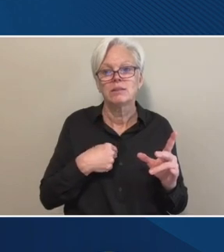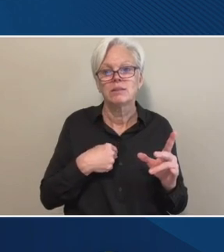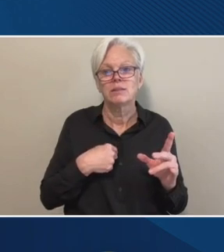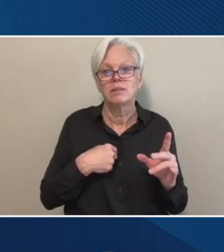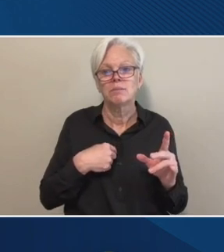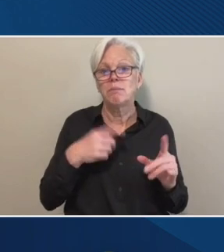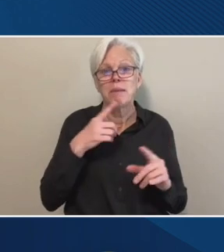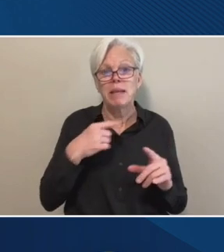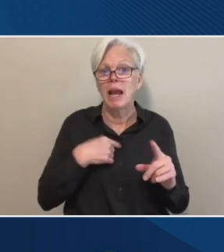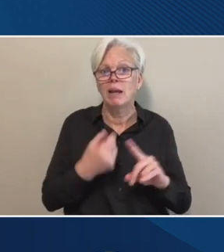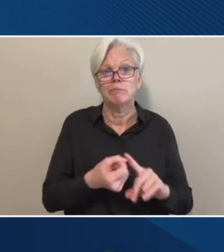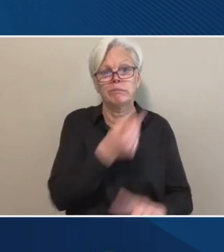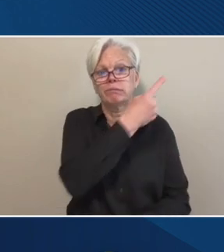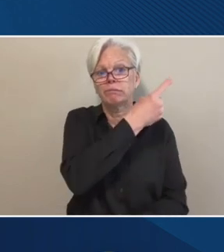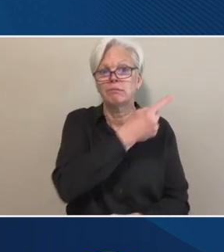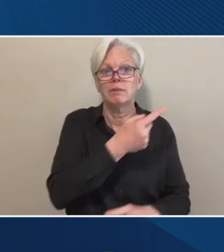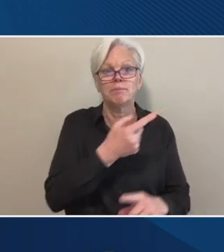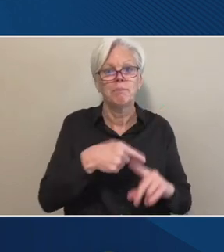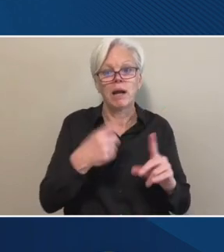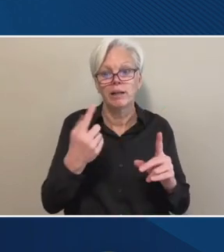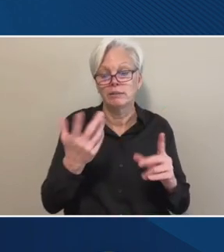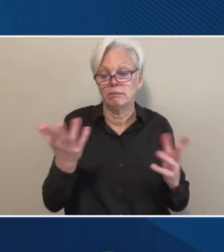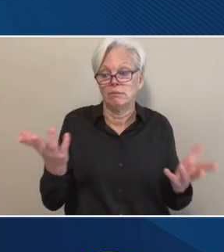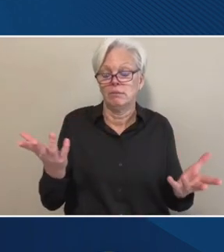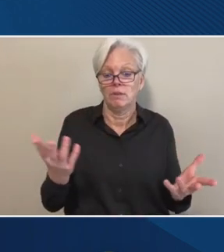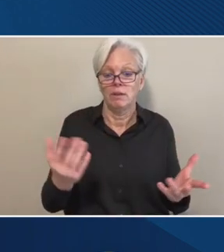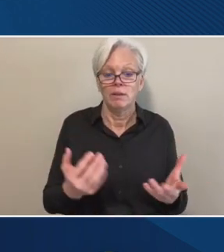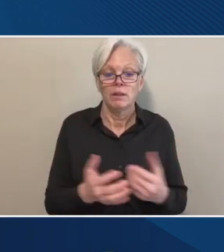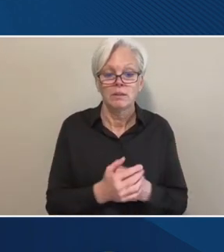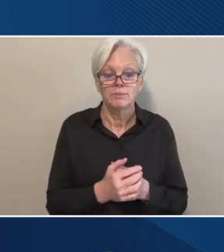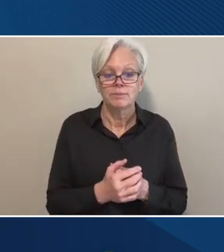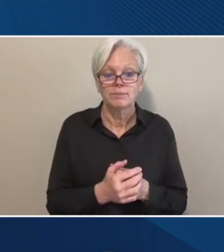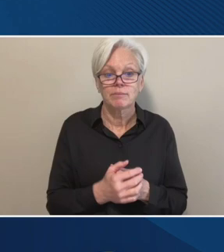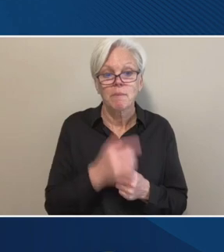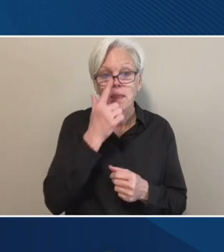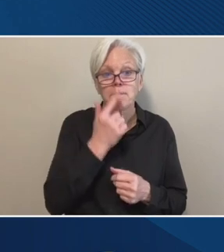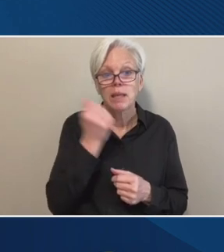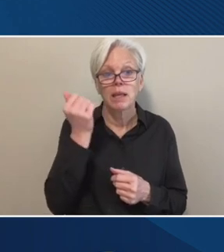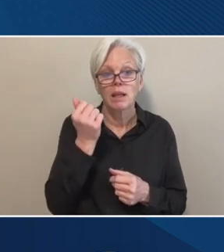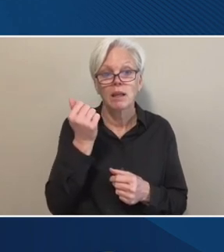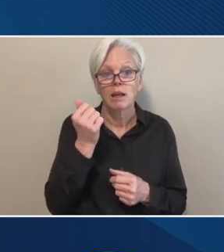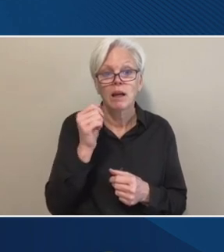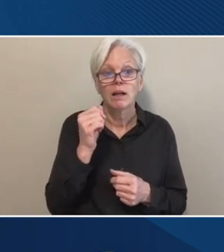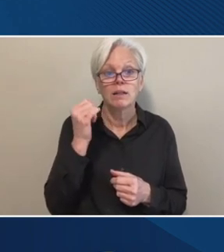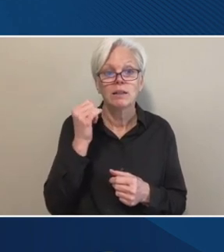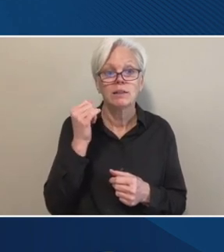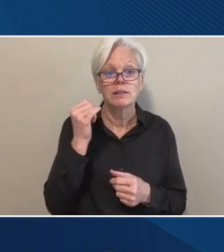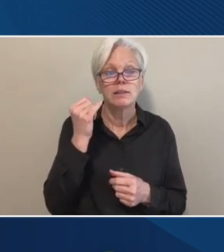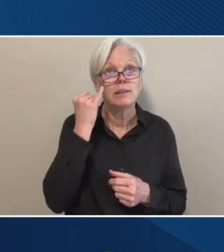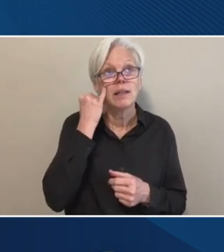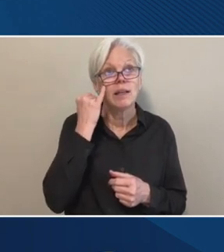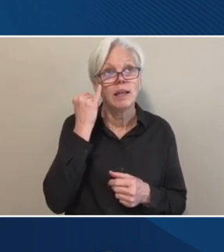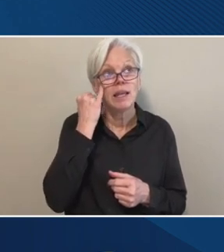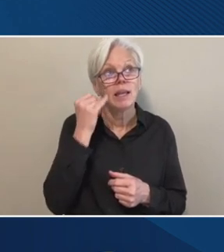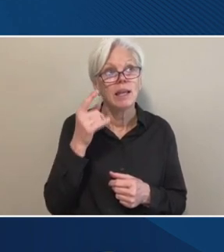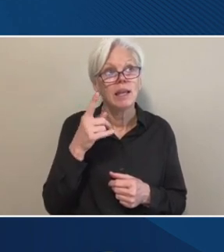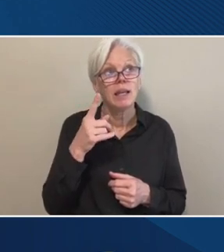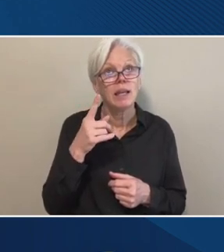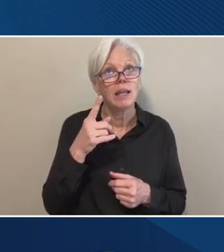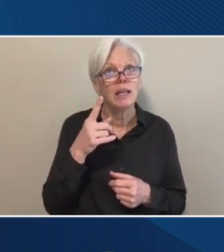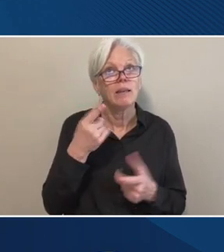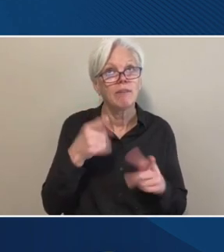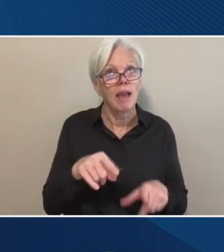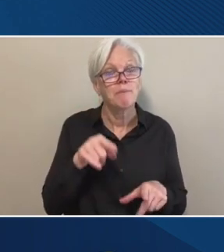field on this discussion, but, um, um, because if they also, if they do get transferred,